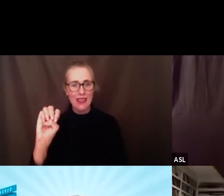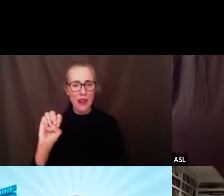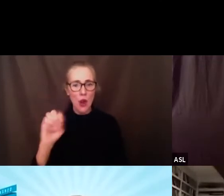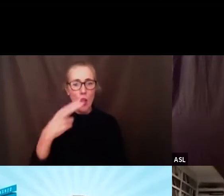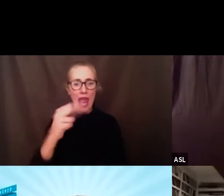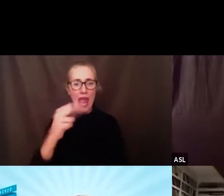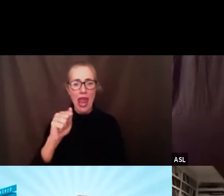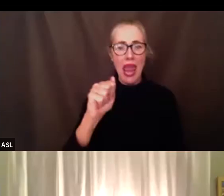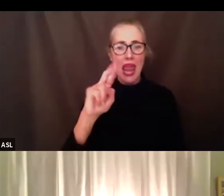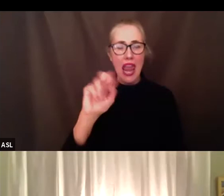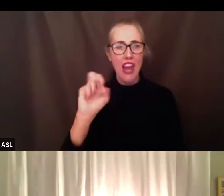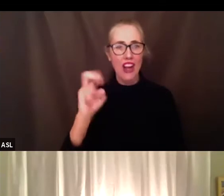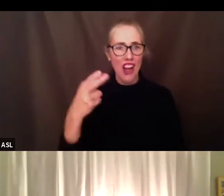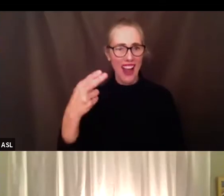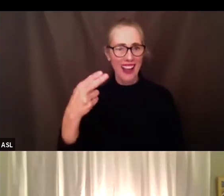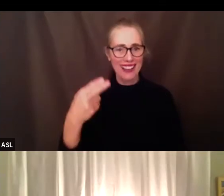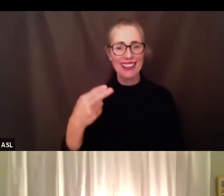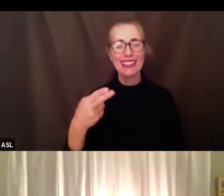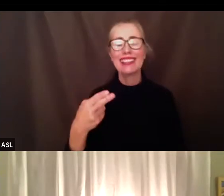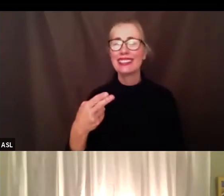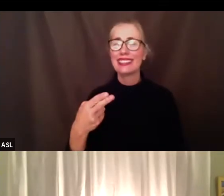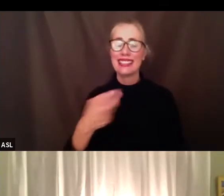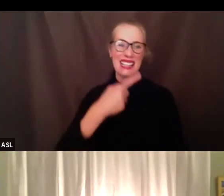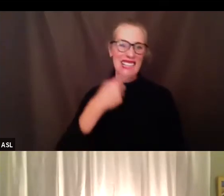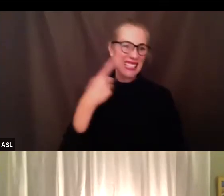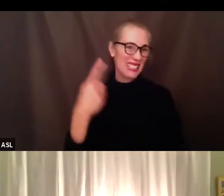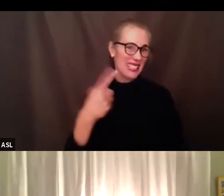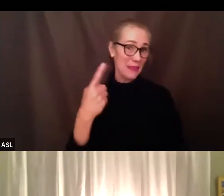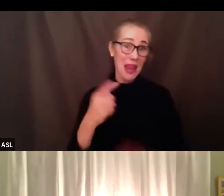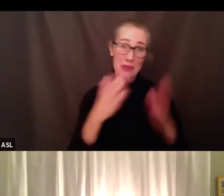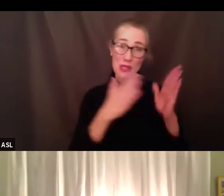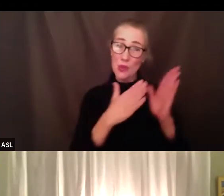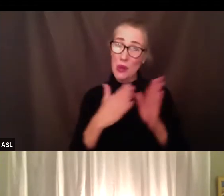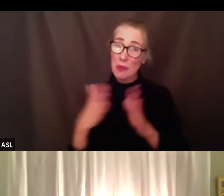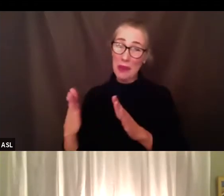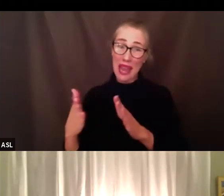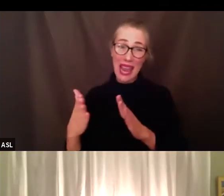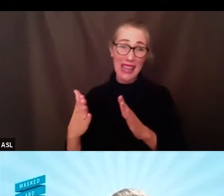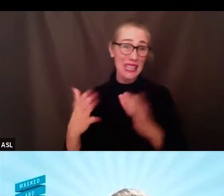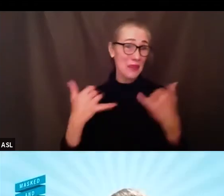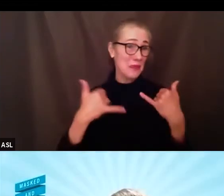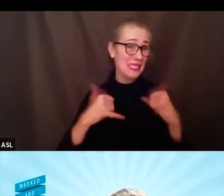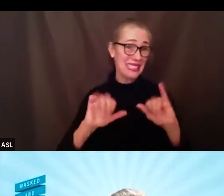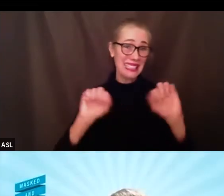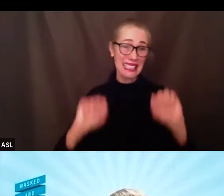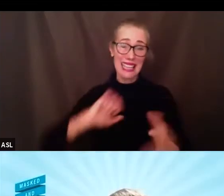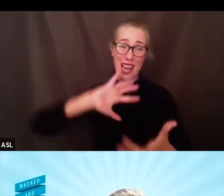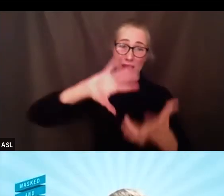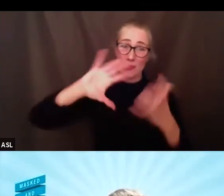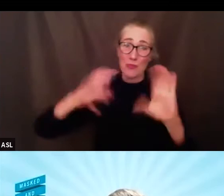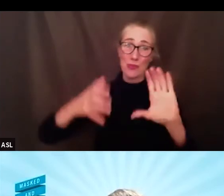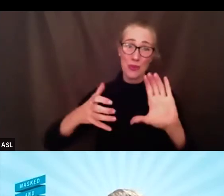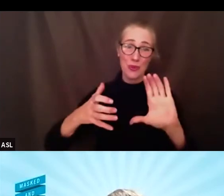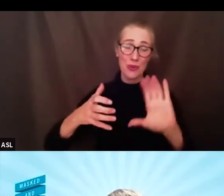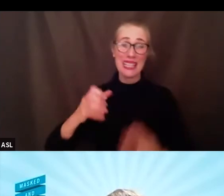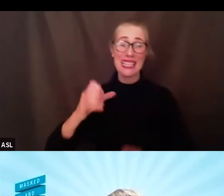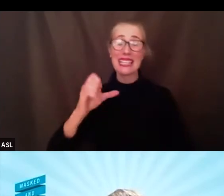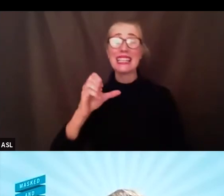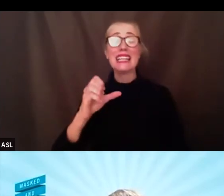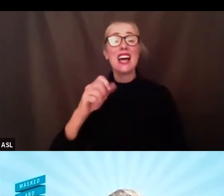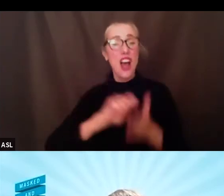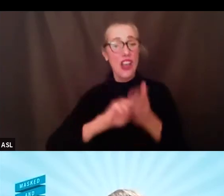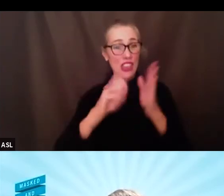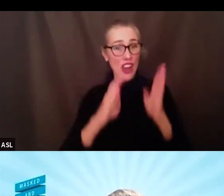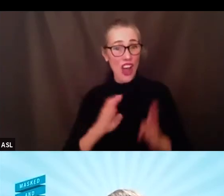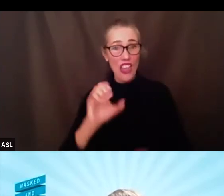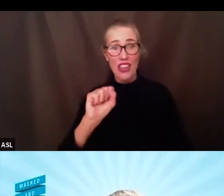best laid plans of mice and men often go awry quoting of course steinbeck who reminds us that despite our highest hope fate